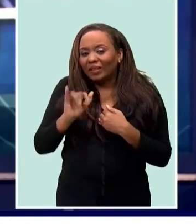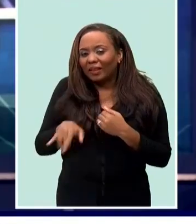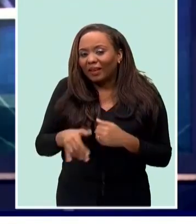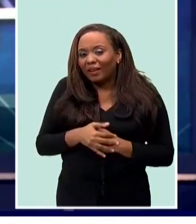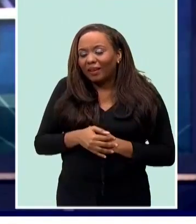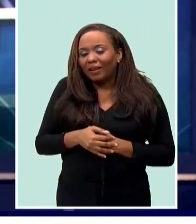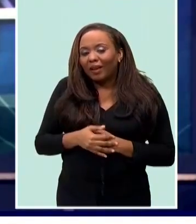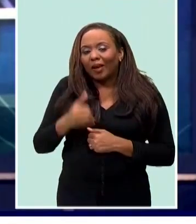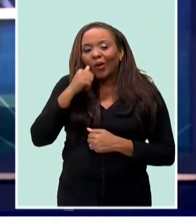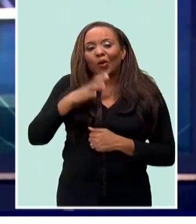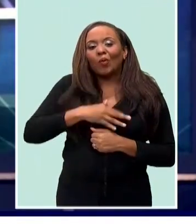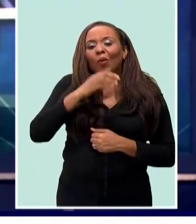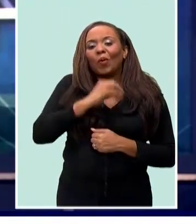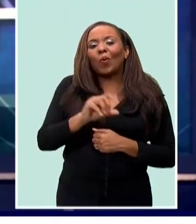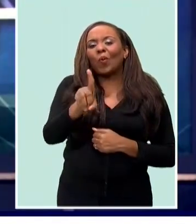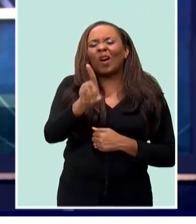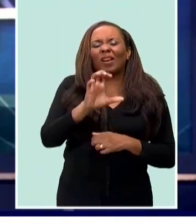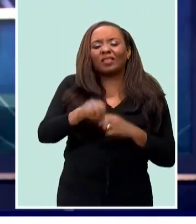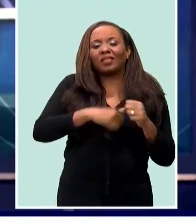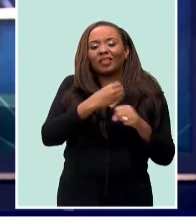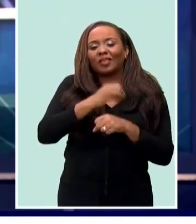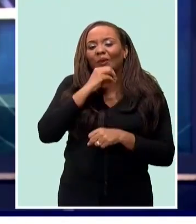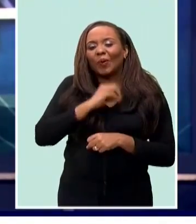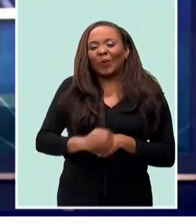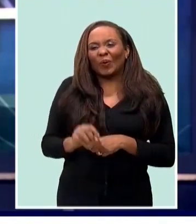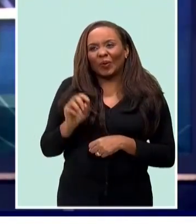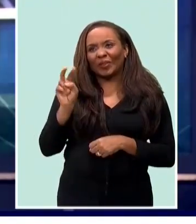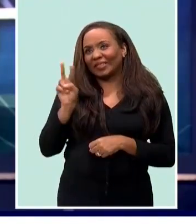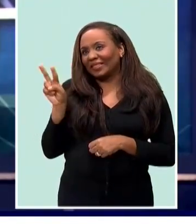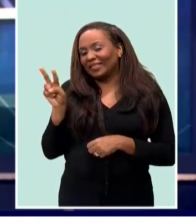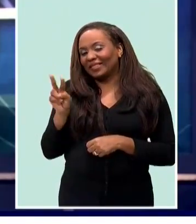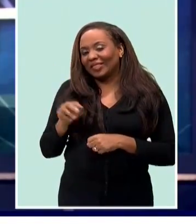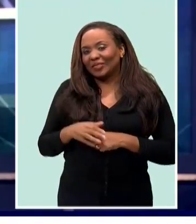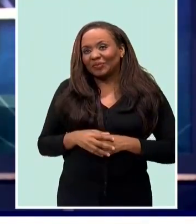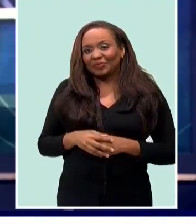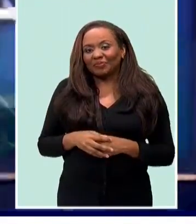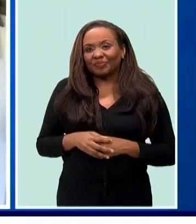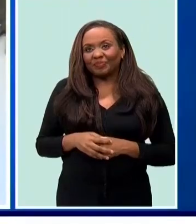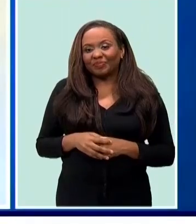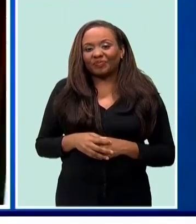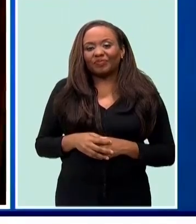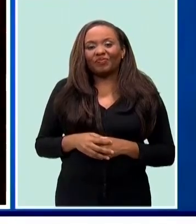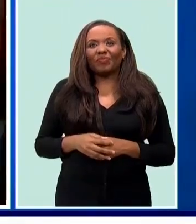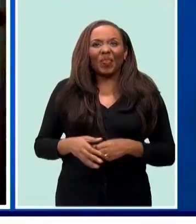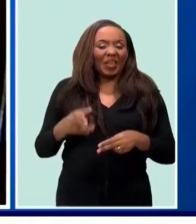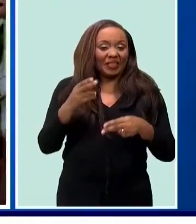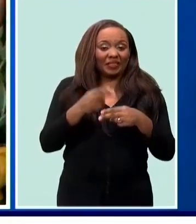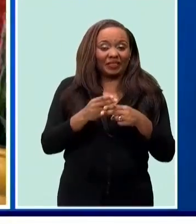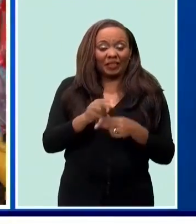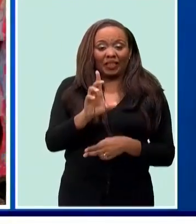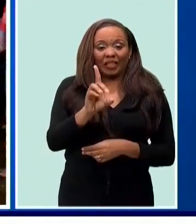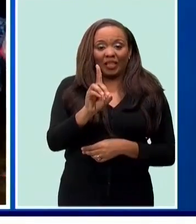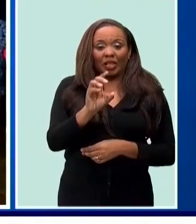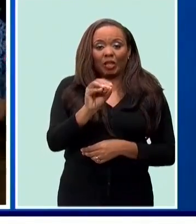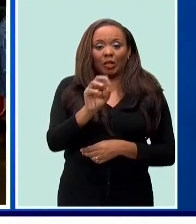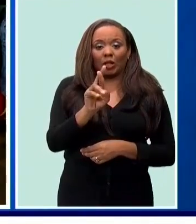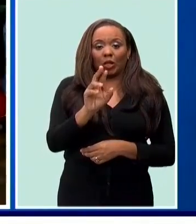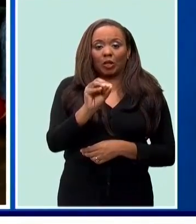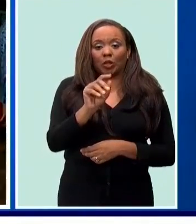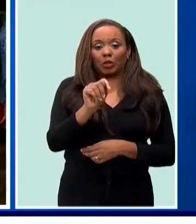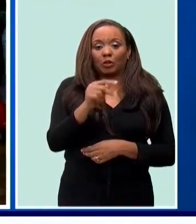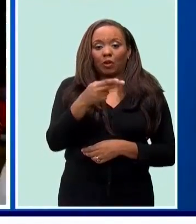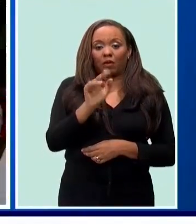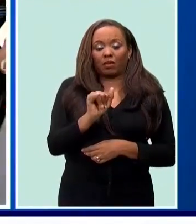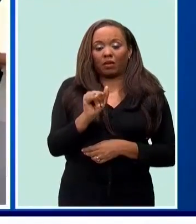has offered to her fellow Barbadians. Our Rhian Phillips has more. Meet Dorothy Cumberbatch. She's the latest Barbadian to reach